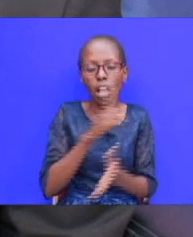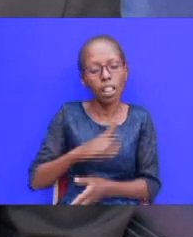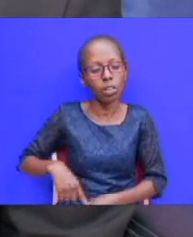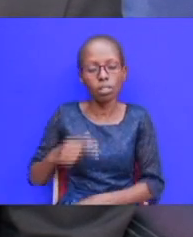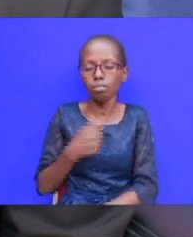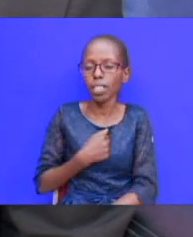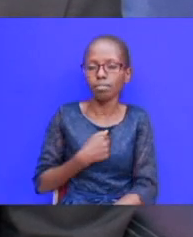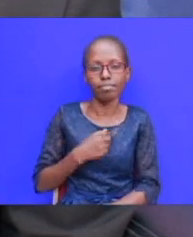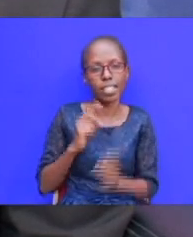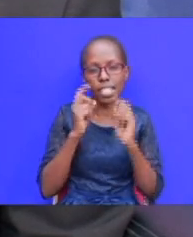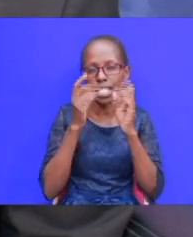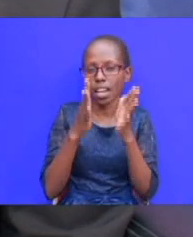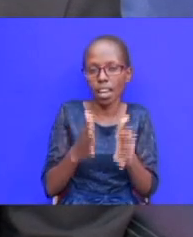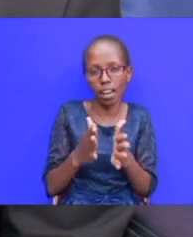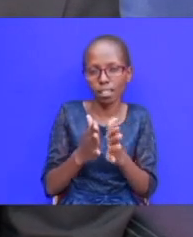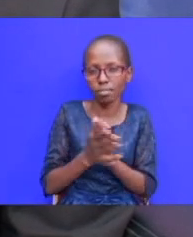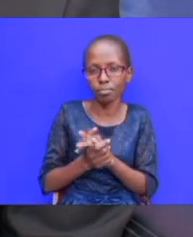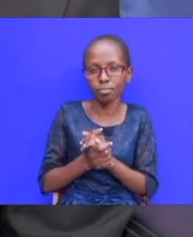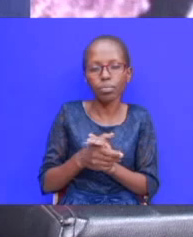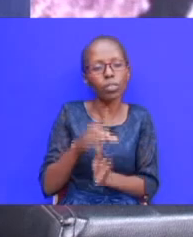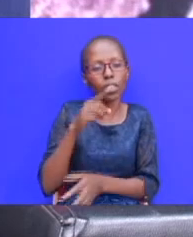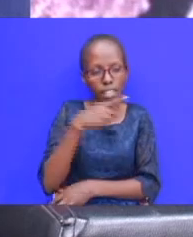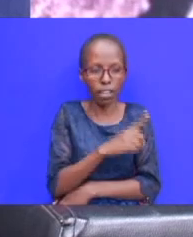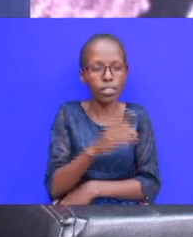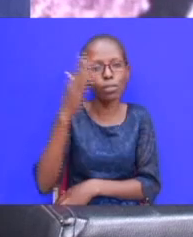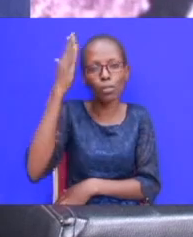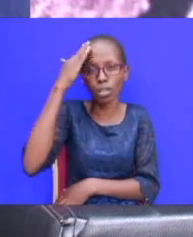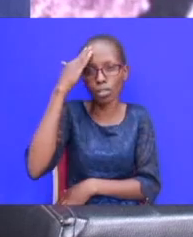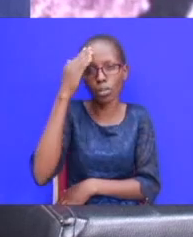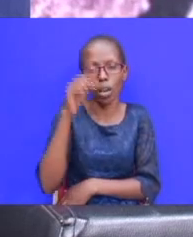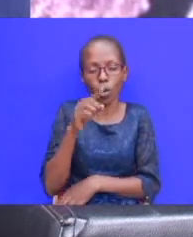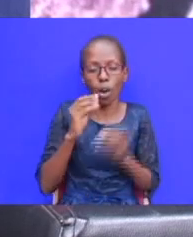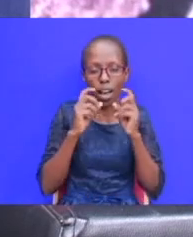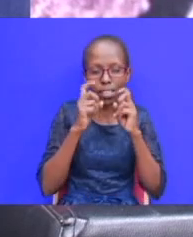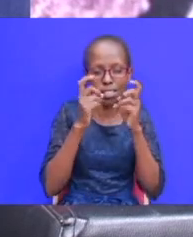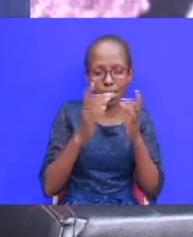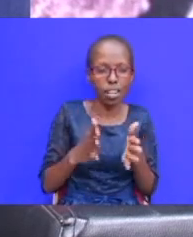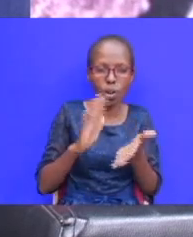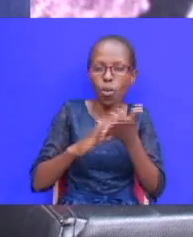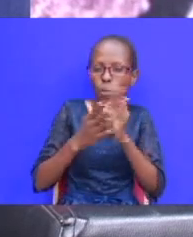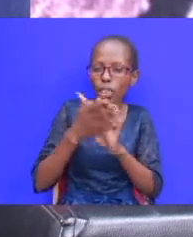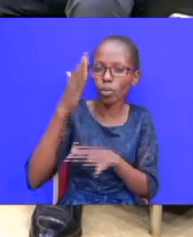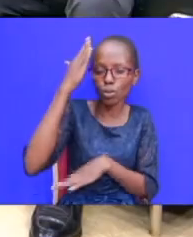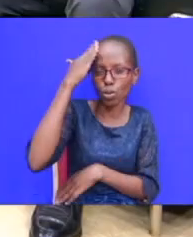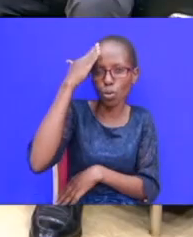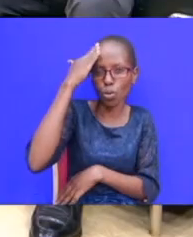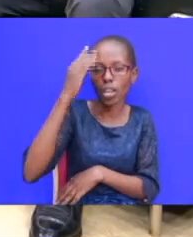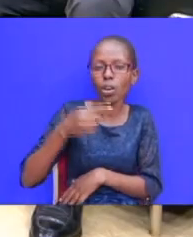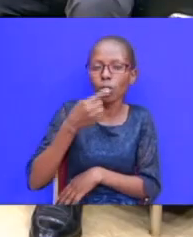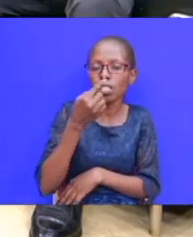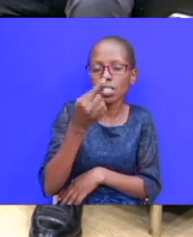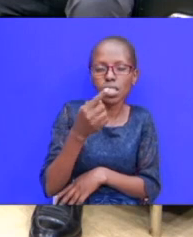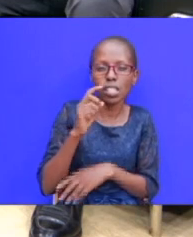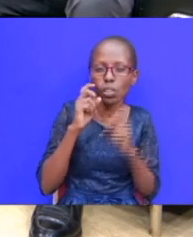maybe in fact you you yourself you know that you have sinned unknowingly not really unknowingly you have just sinned and